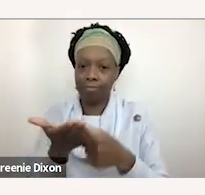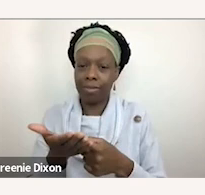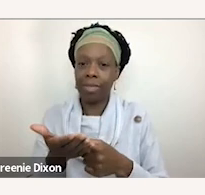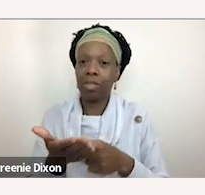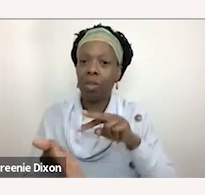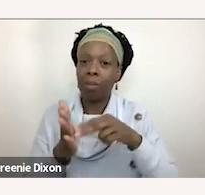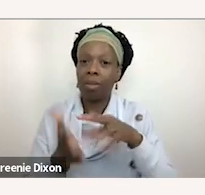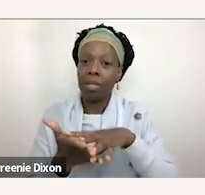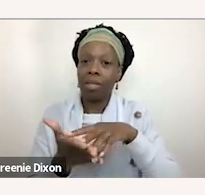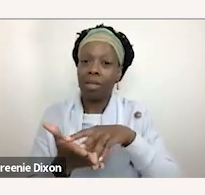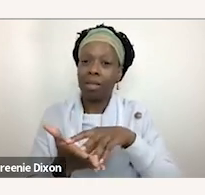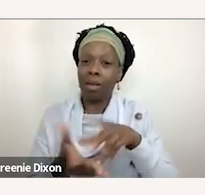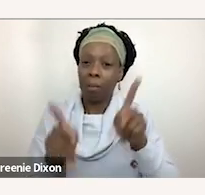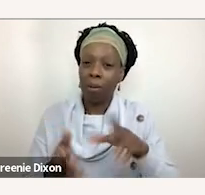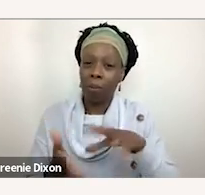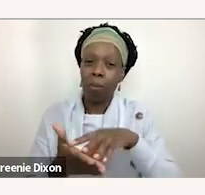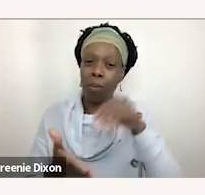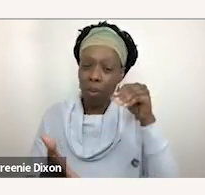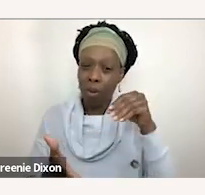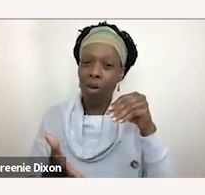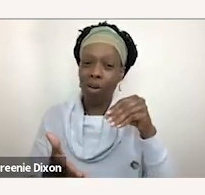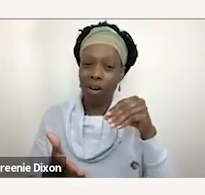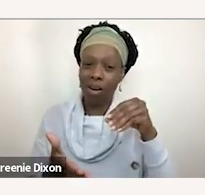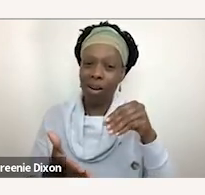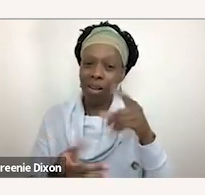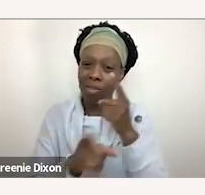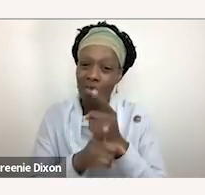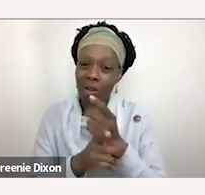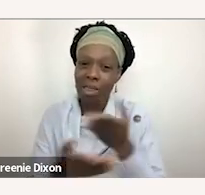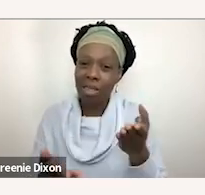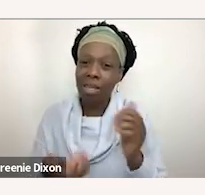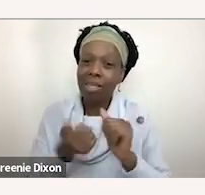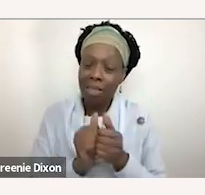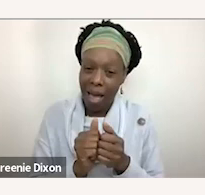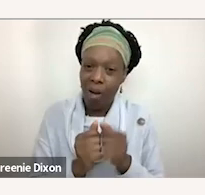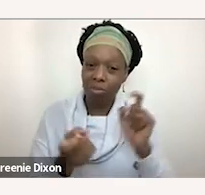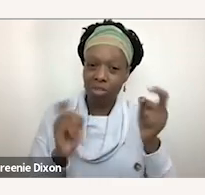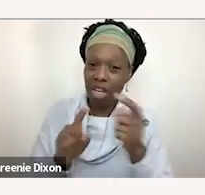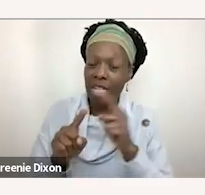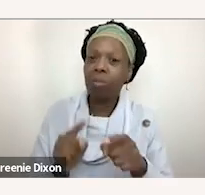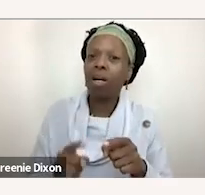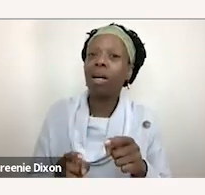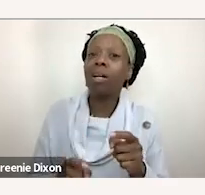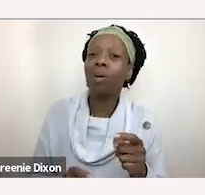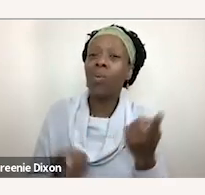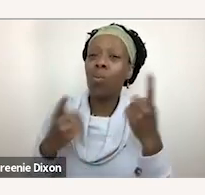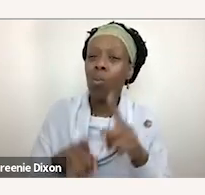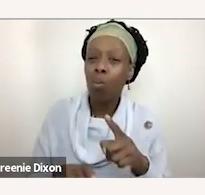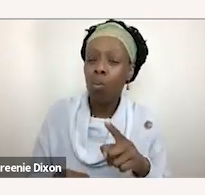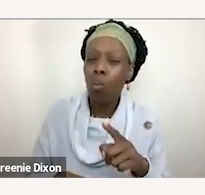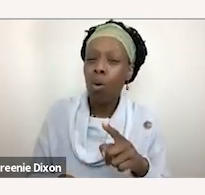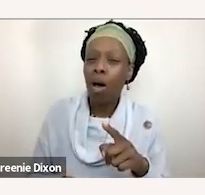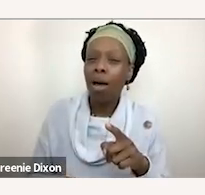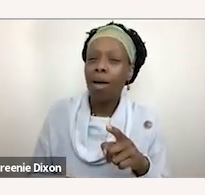but how cool would it be if we're starting early that that doesn't have to happen when